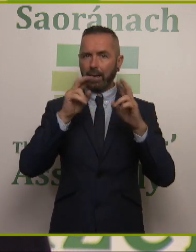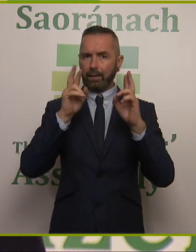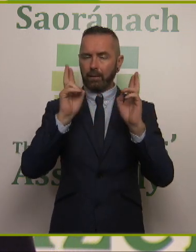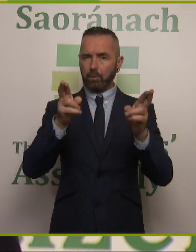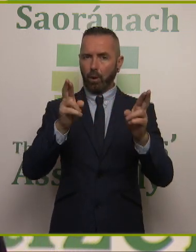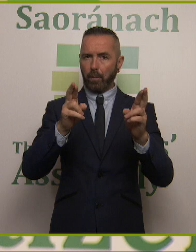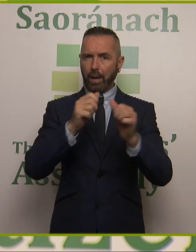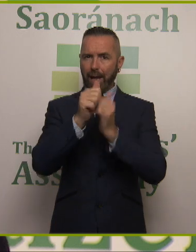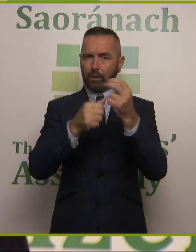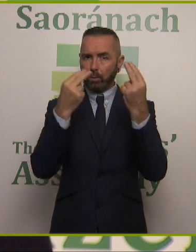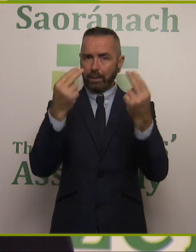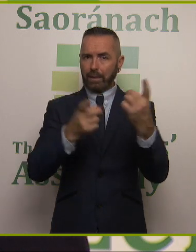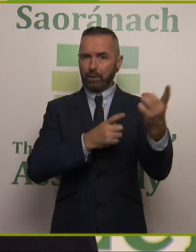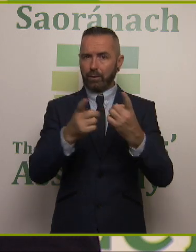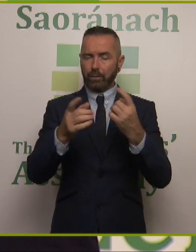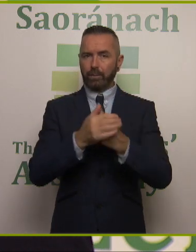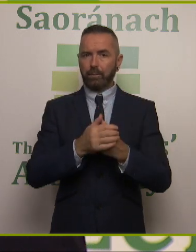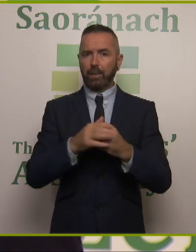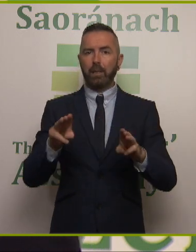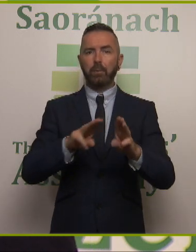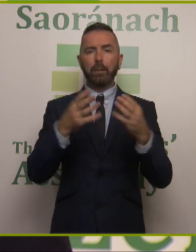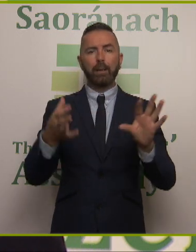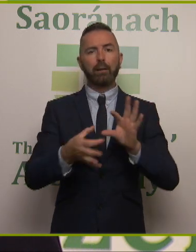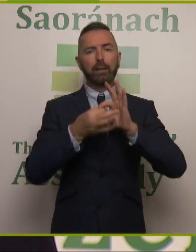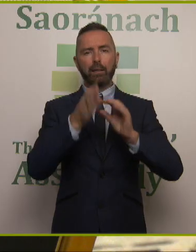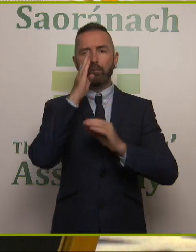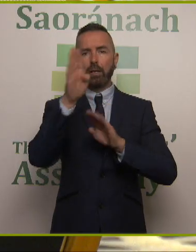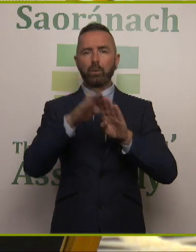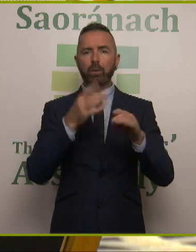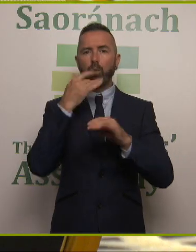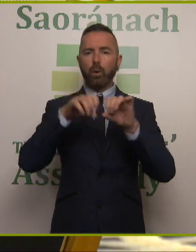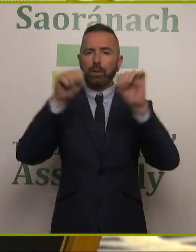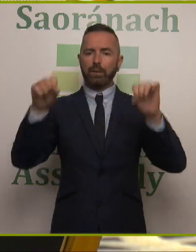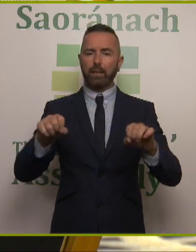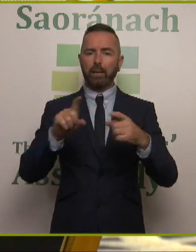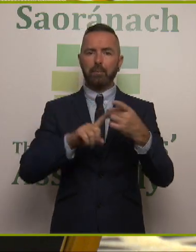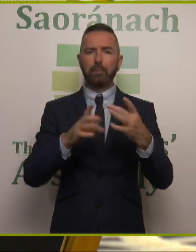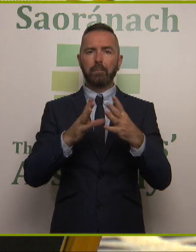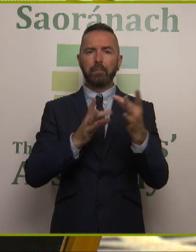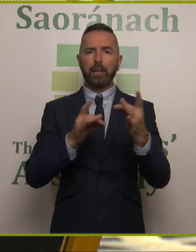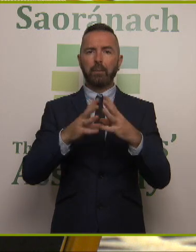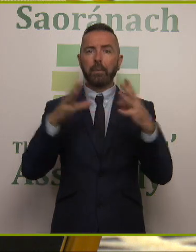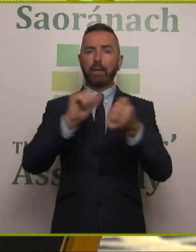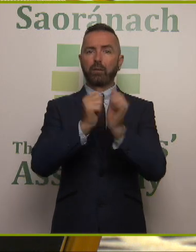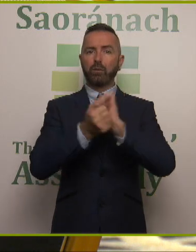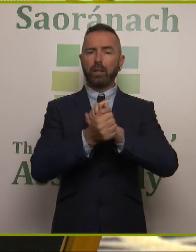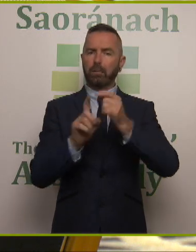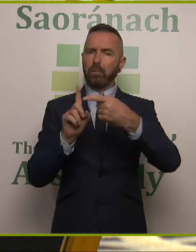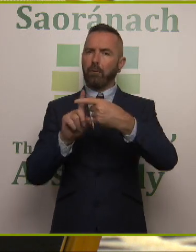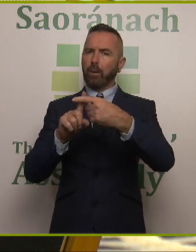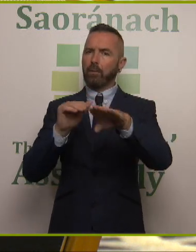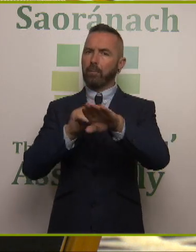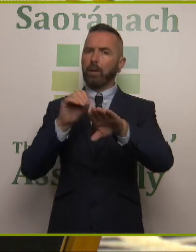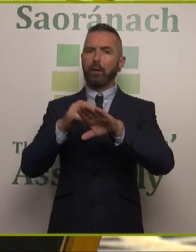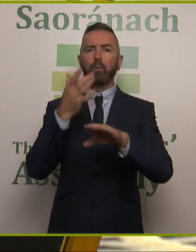they can take. People are engaging directly with their local group water scheme and are making sustained changes, which are having a positive impact on